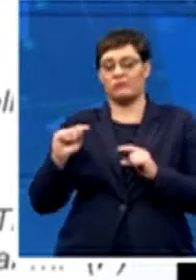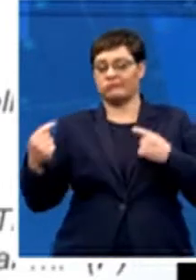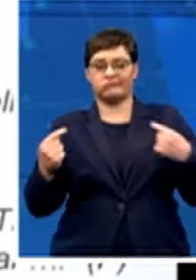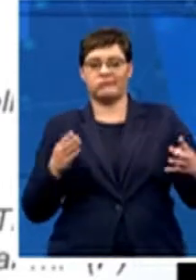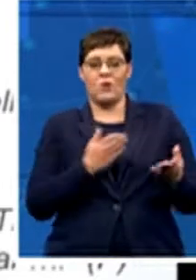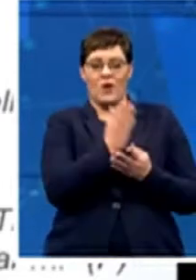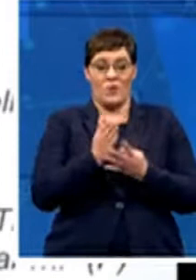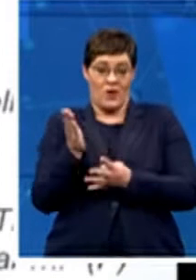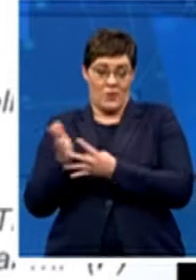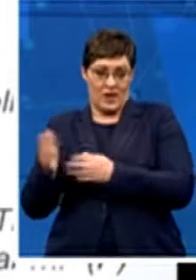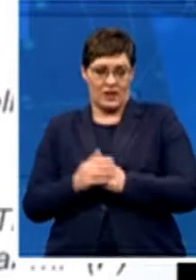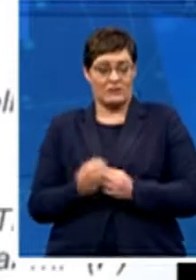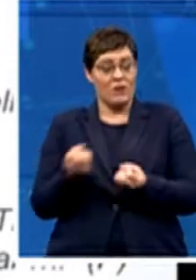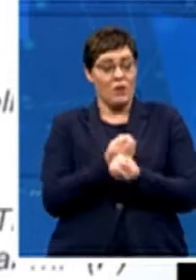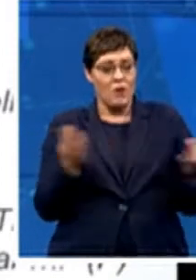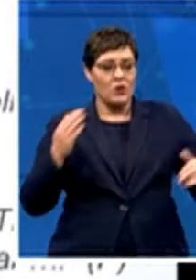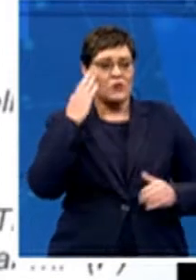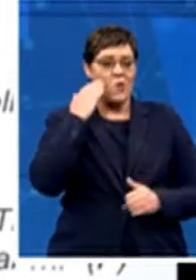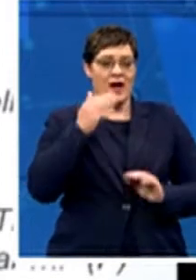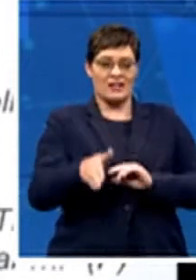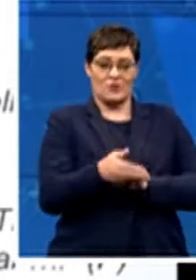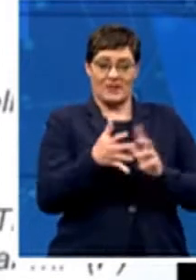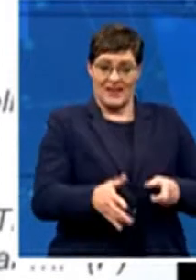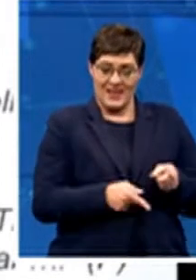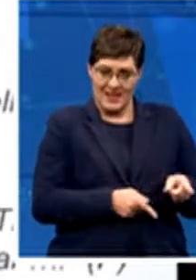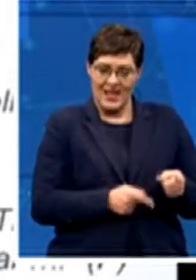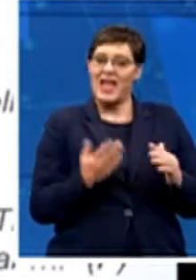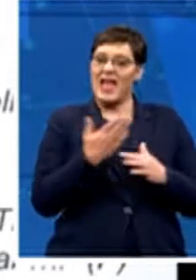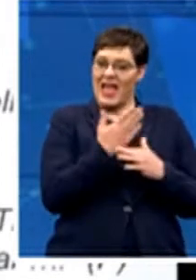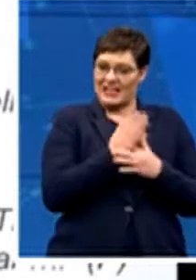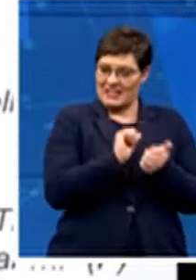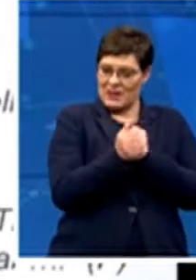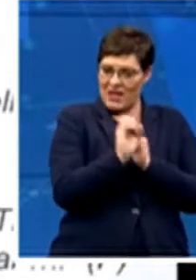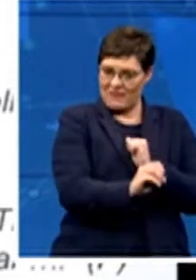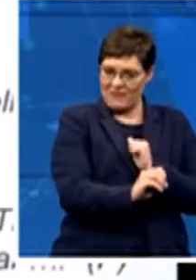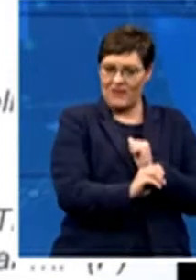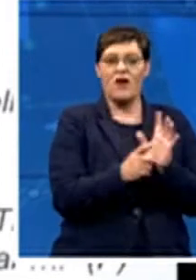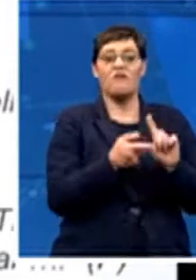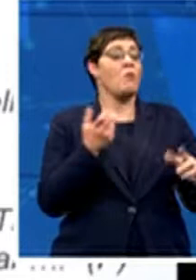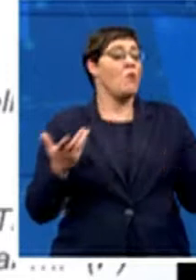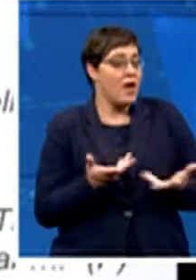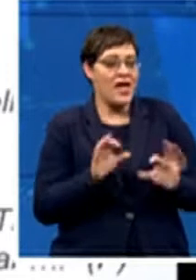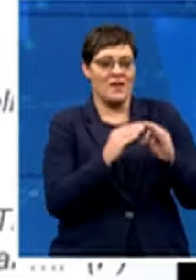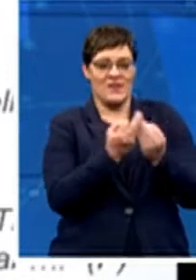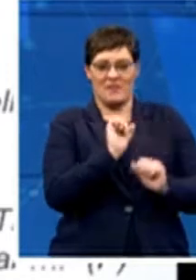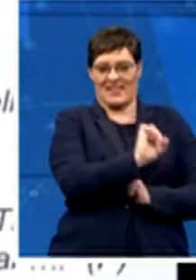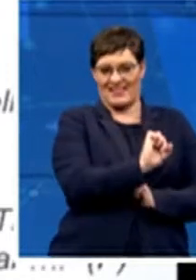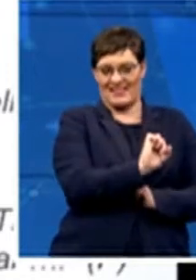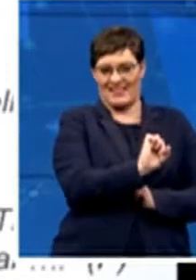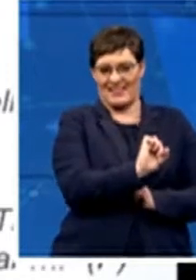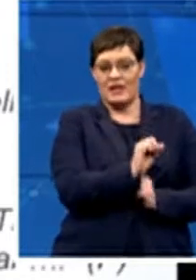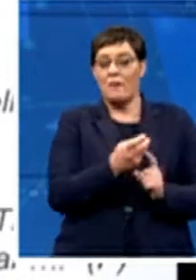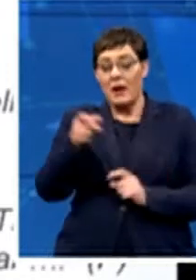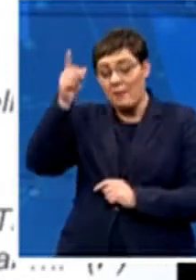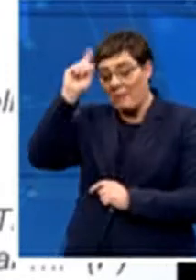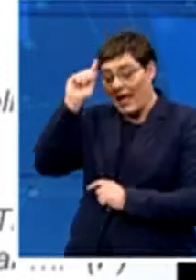white cricketers, they had access to the game from family members. For many of the black African players, it was Cricket South